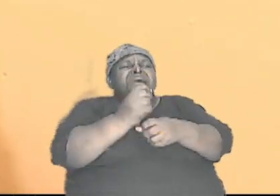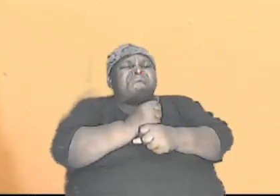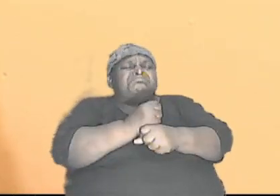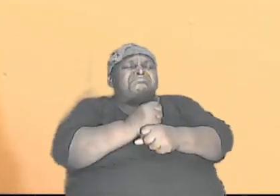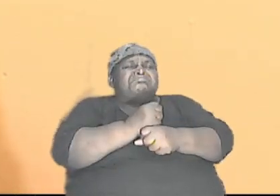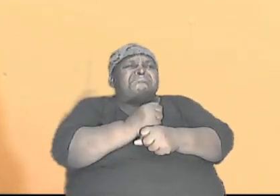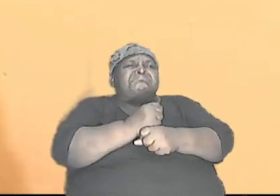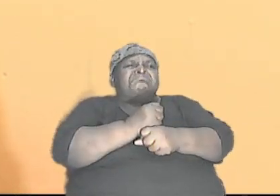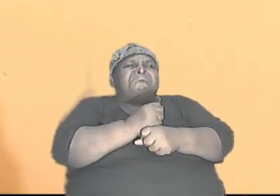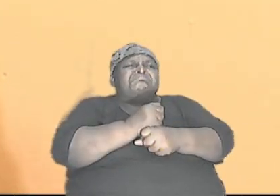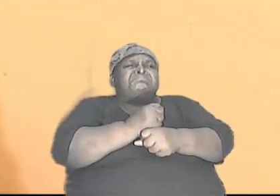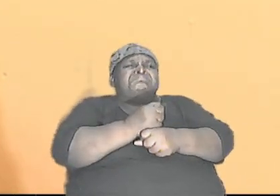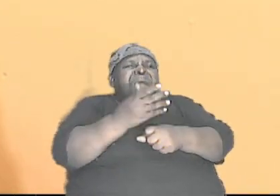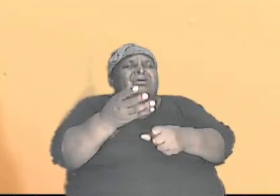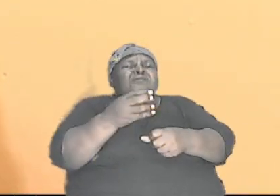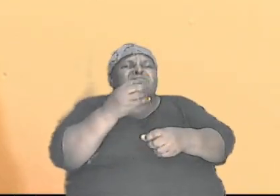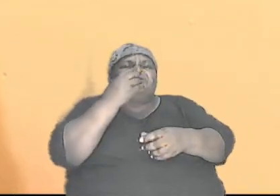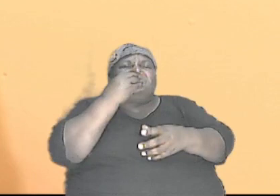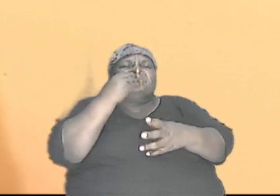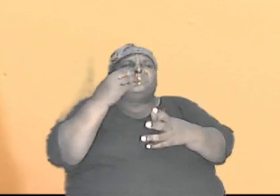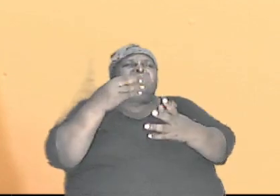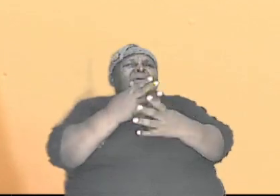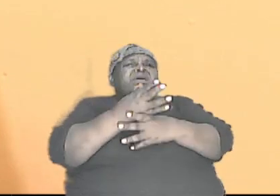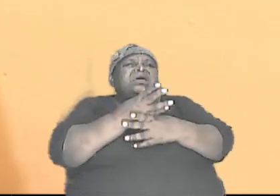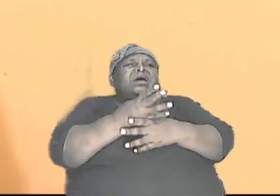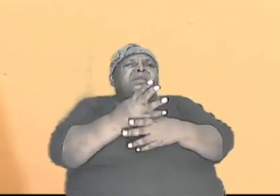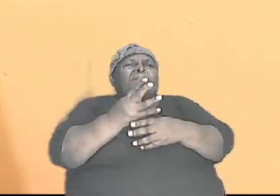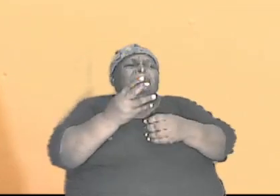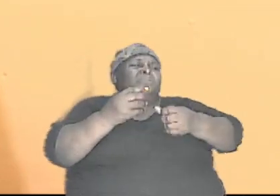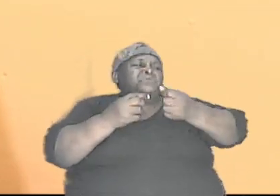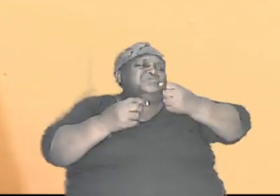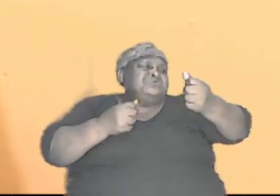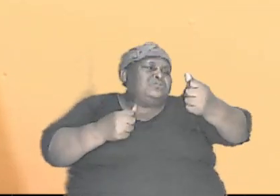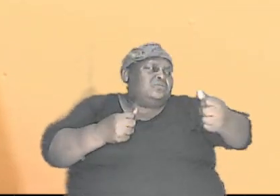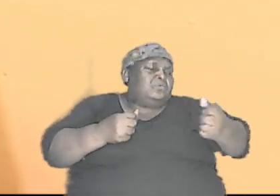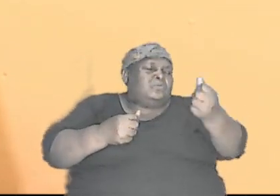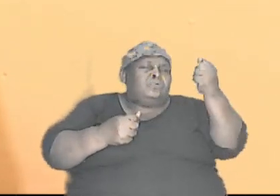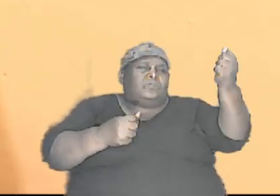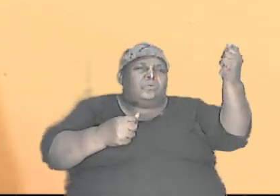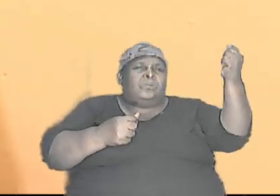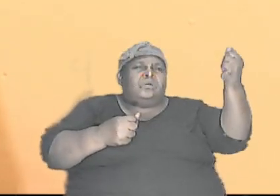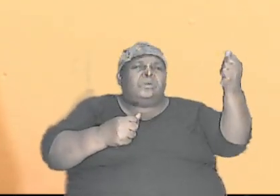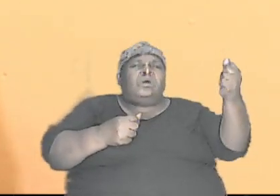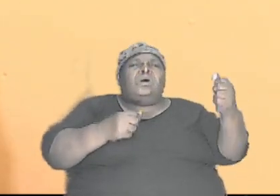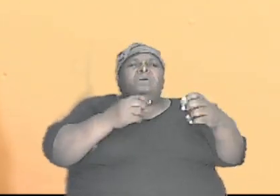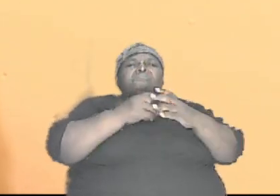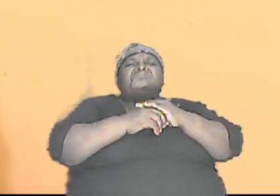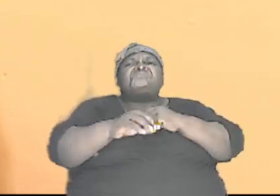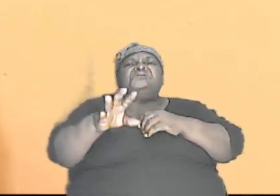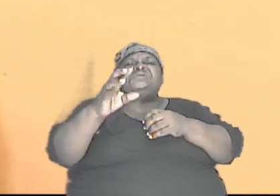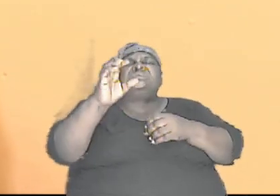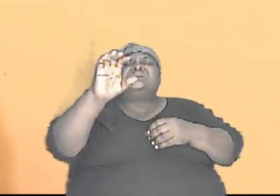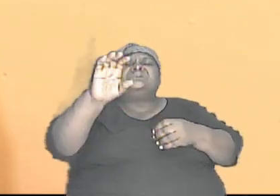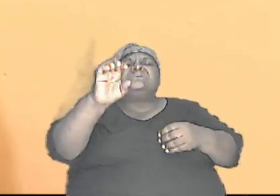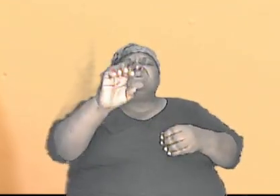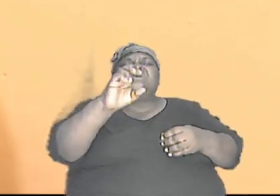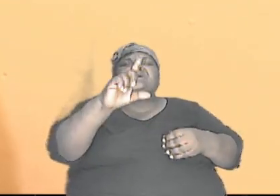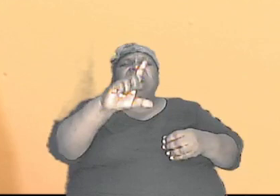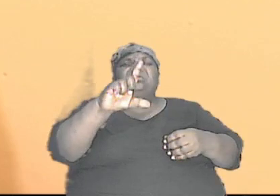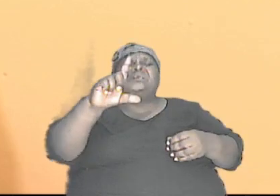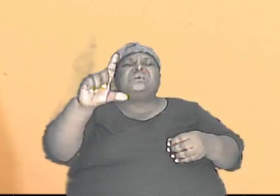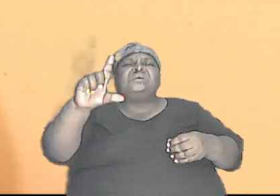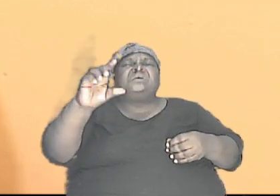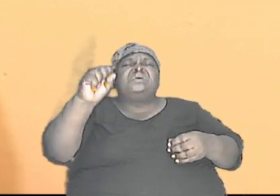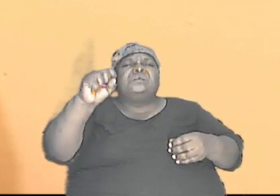across the muscles and in the muscles are contained the cells and flushes the cells with blood and the cells extract